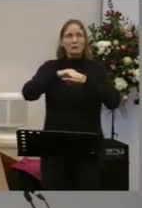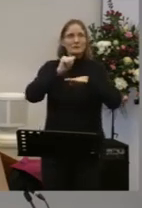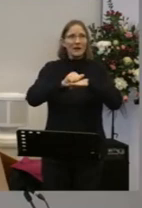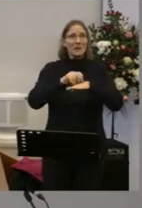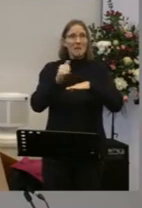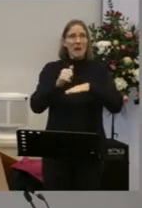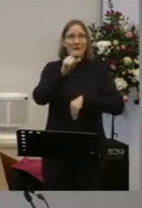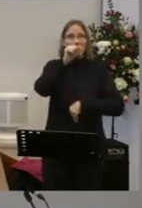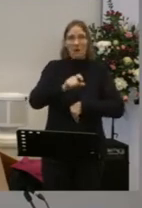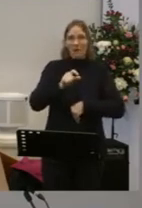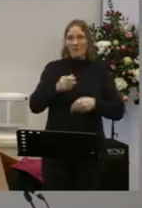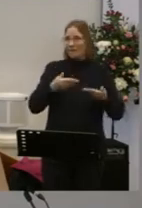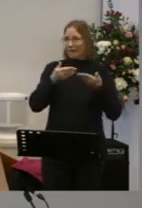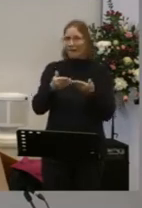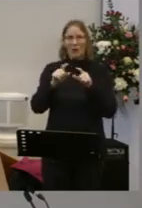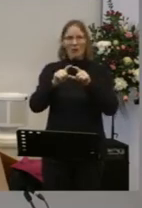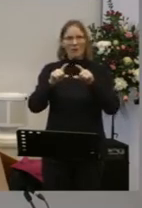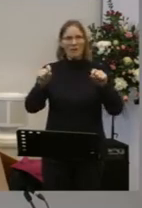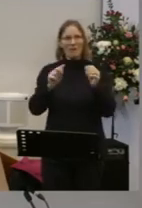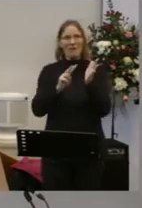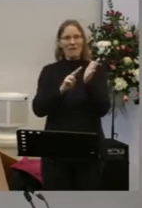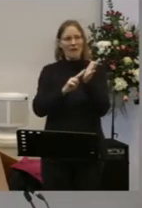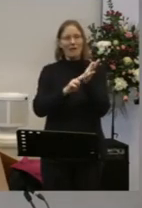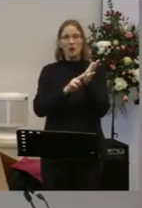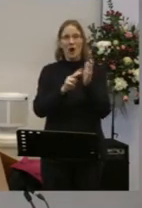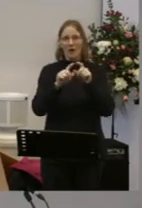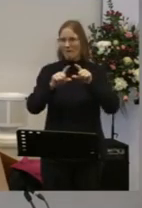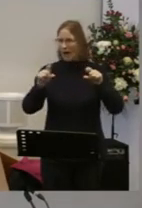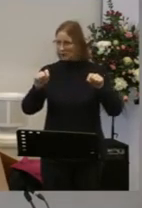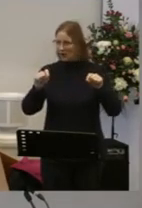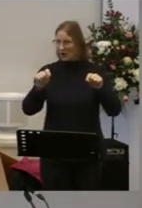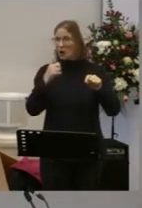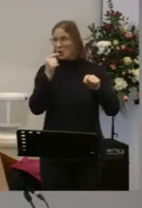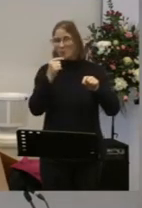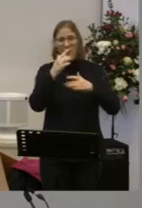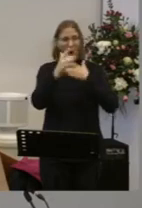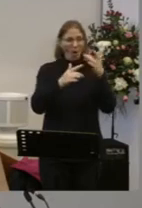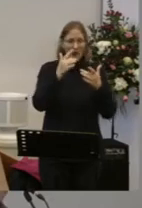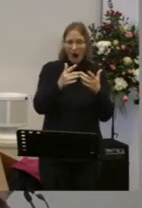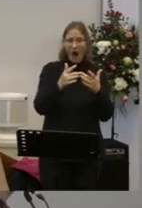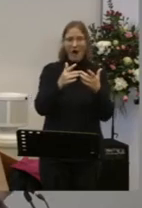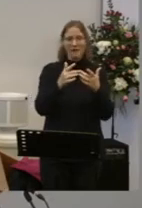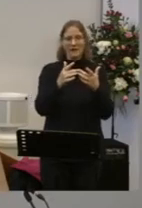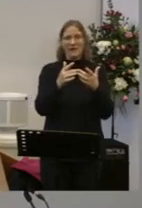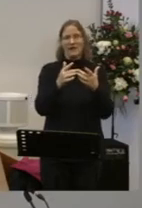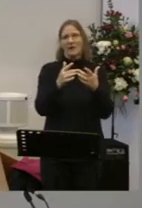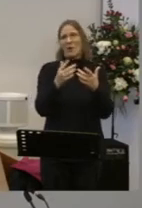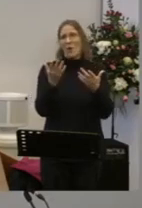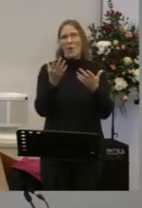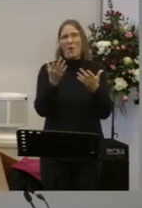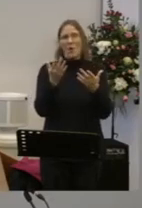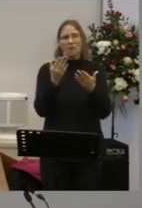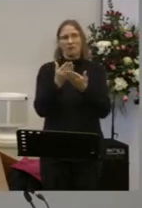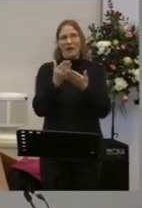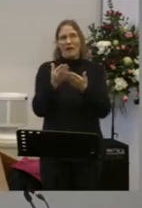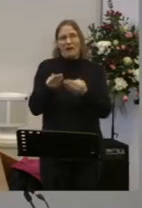I've got a John Lewis one I'm wondering what to do with I don't know what to do with it But if you've spent your vouchers You'll know